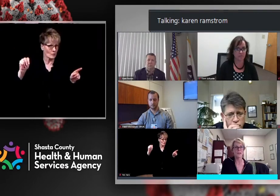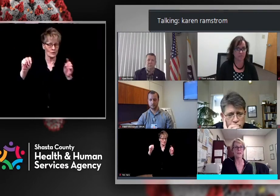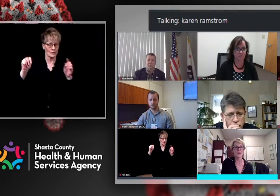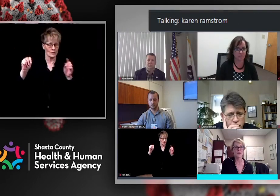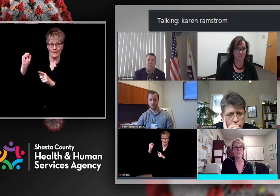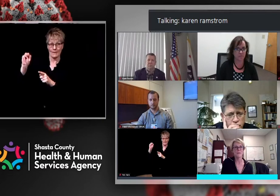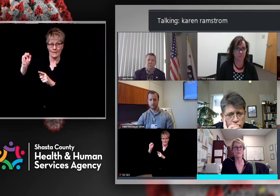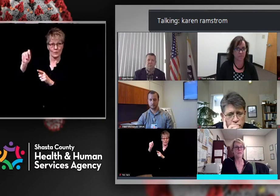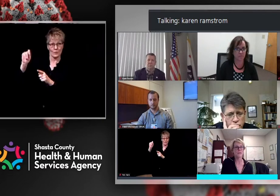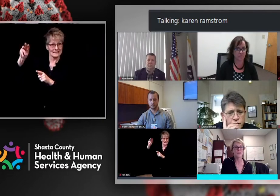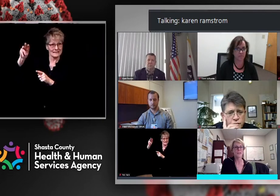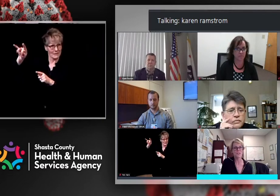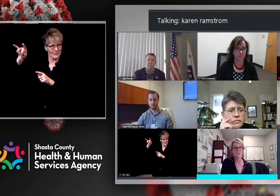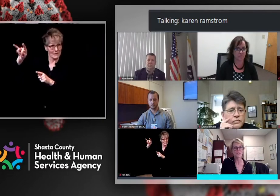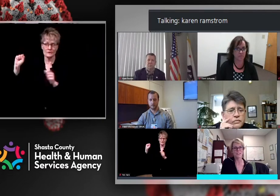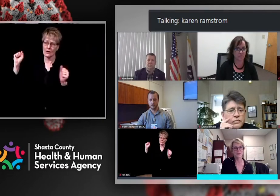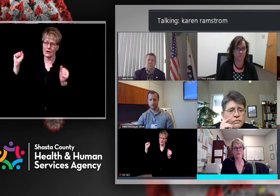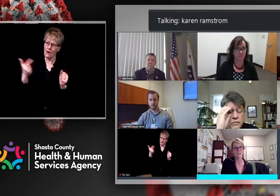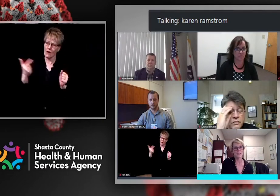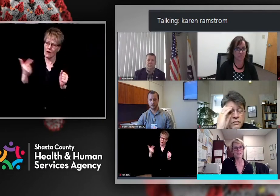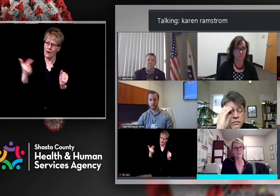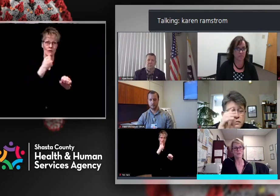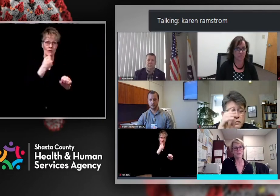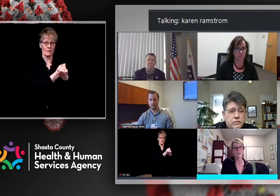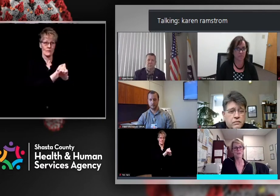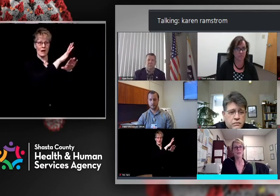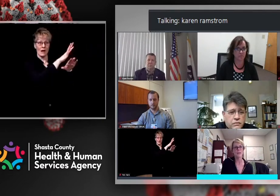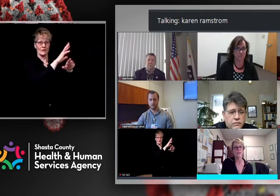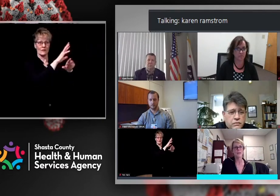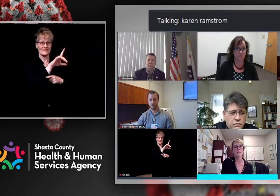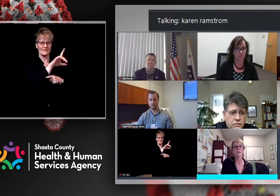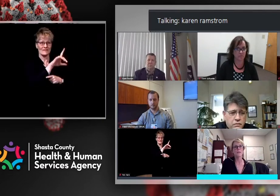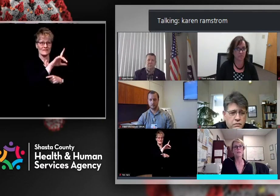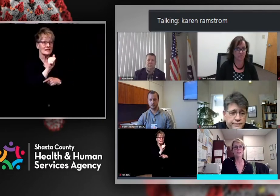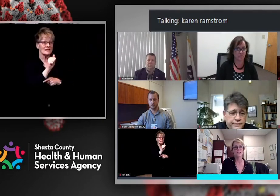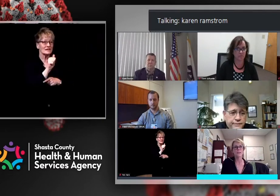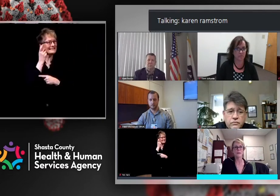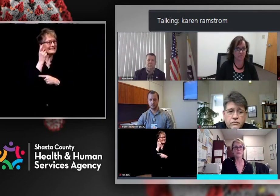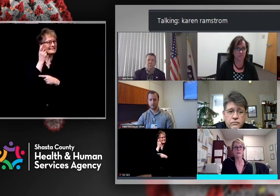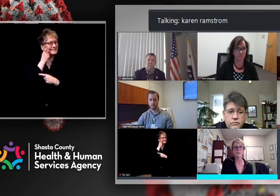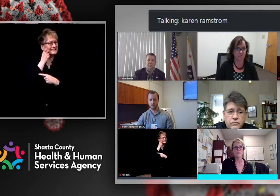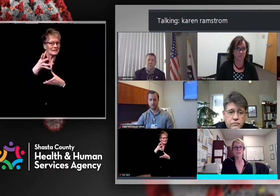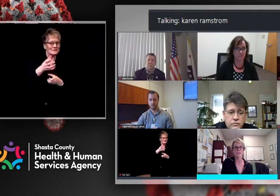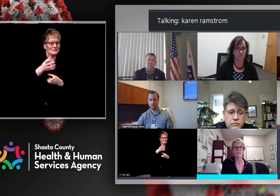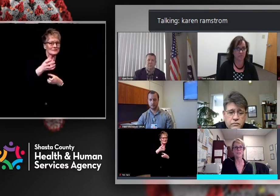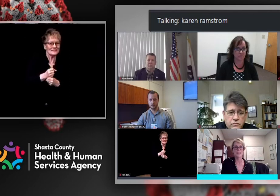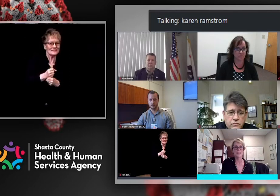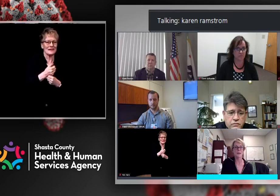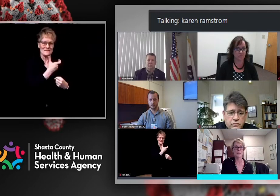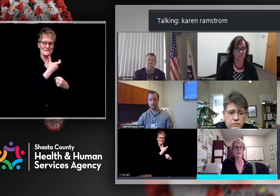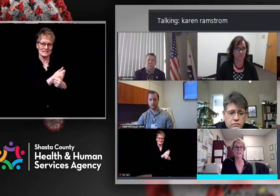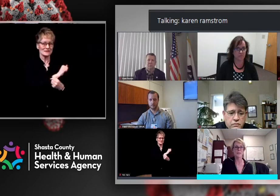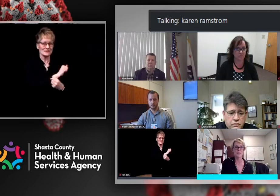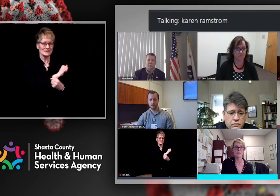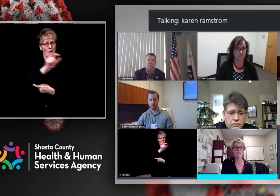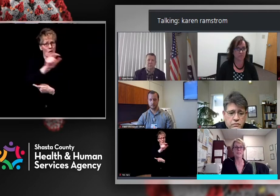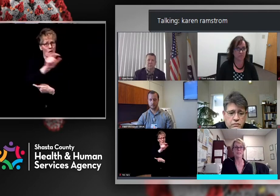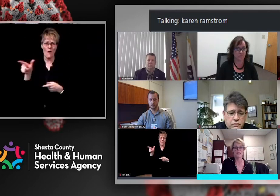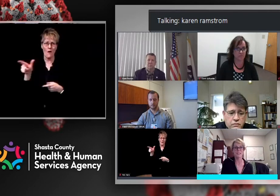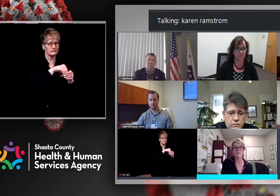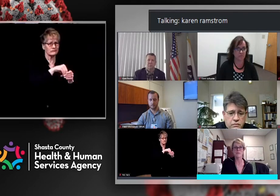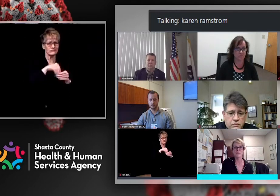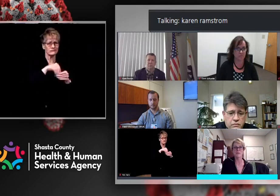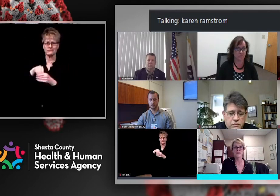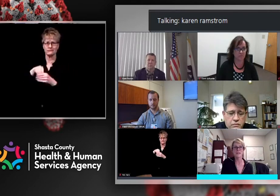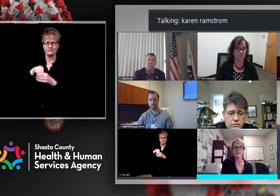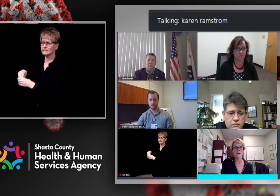their area. Mountain Valleys just got vaccine a couple days ago. So it's all in the works. It just takes time. It's a lot of vaccines to